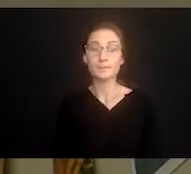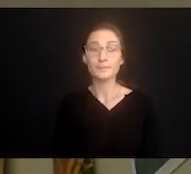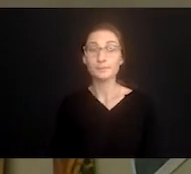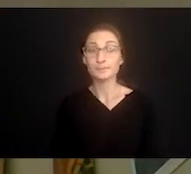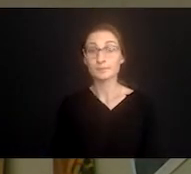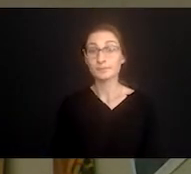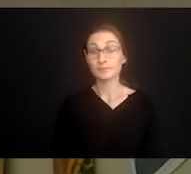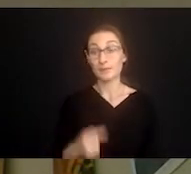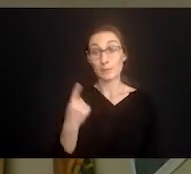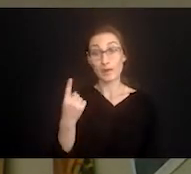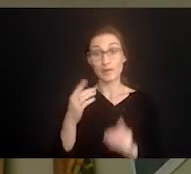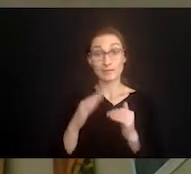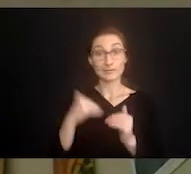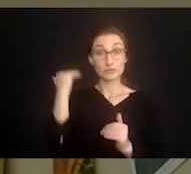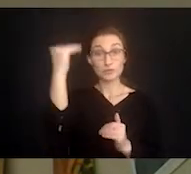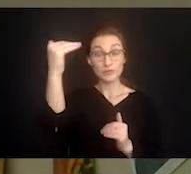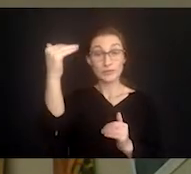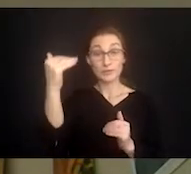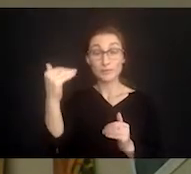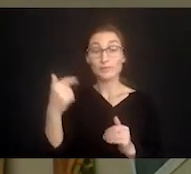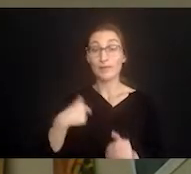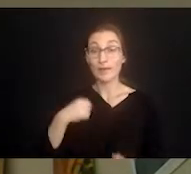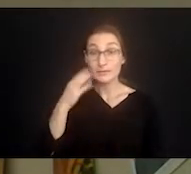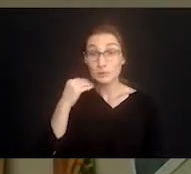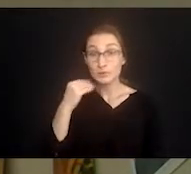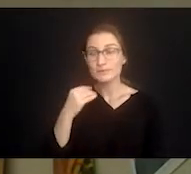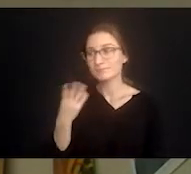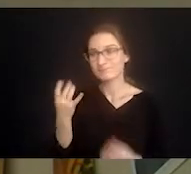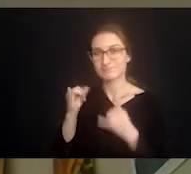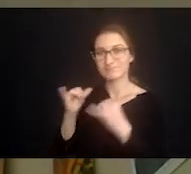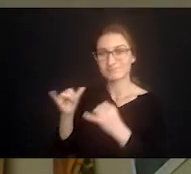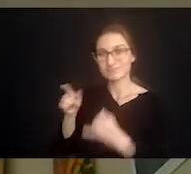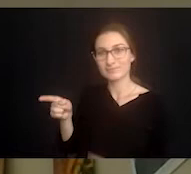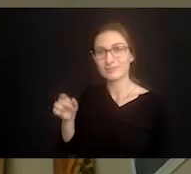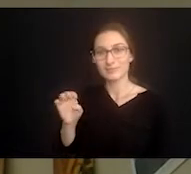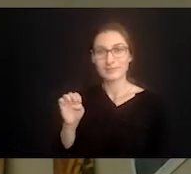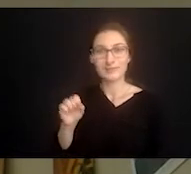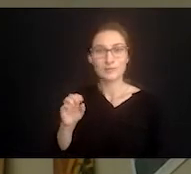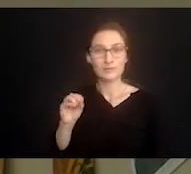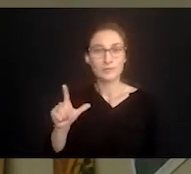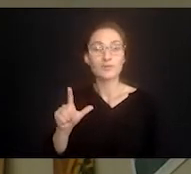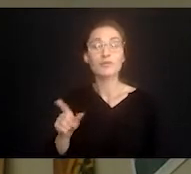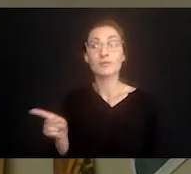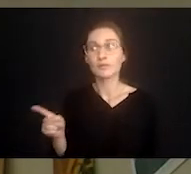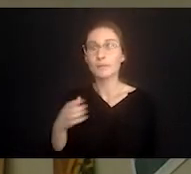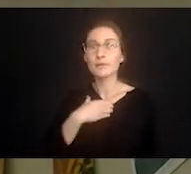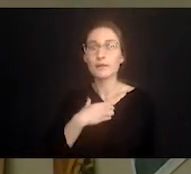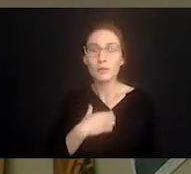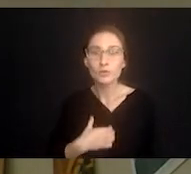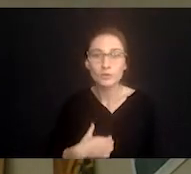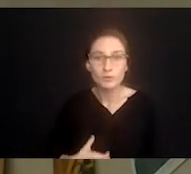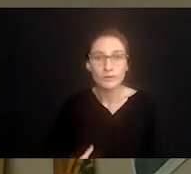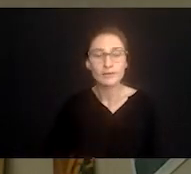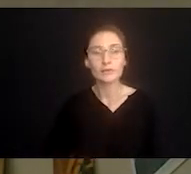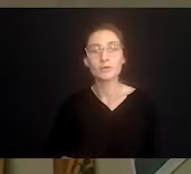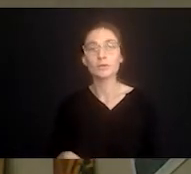You know two of the extremes that I hit most often are ones that Esau hit. Being hungry